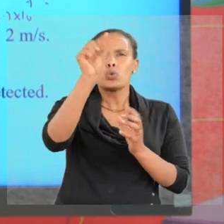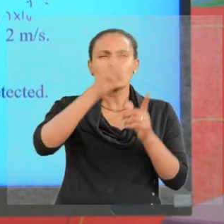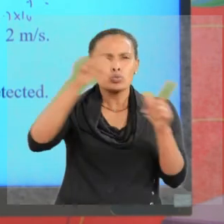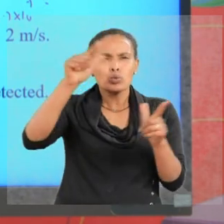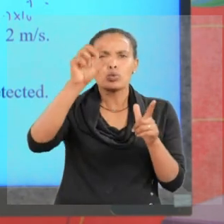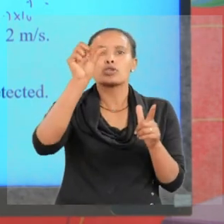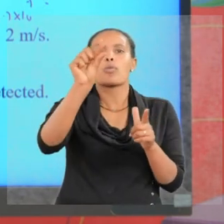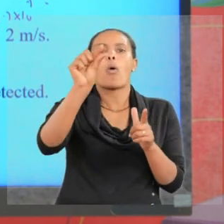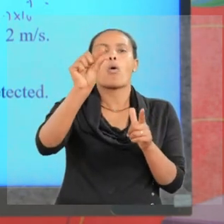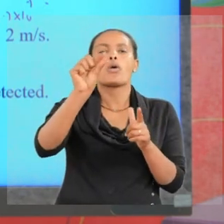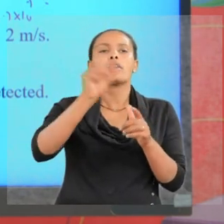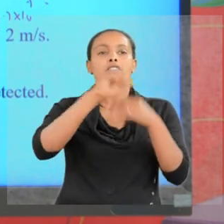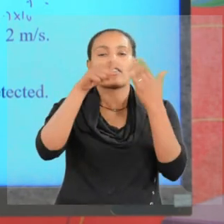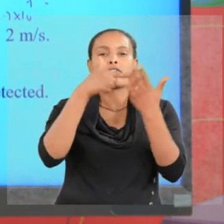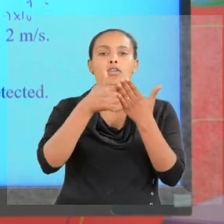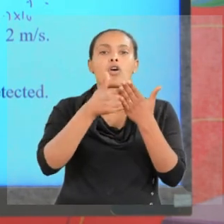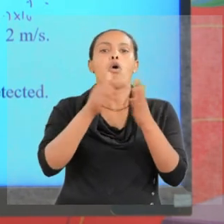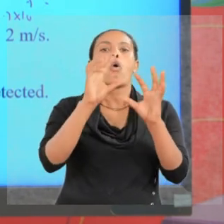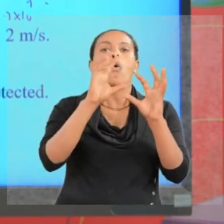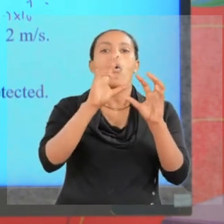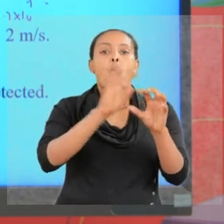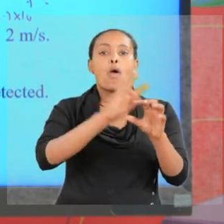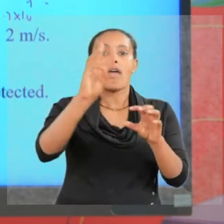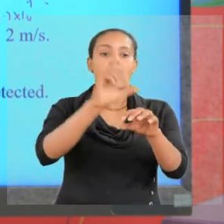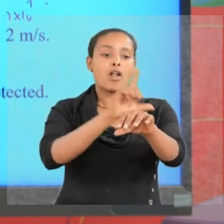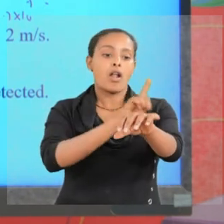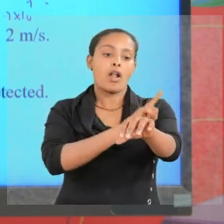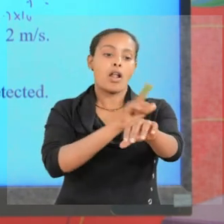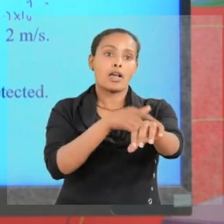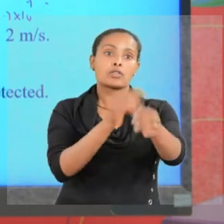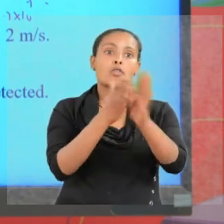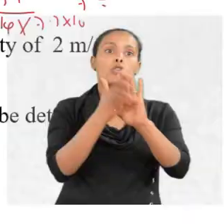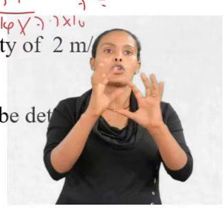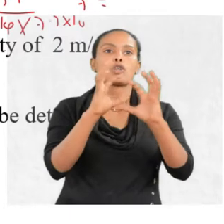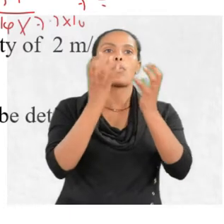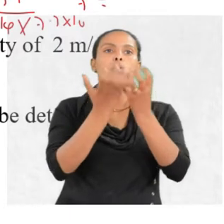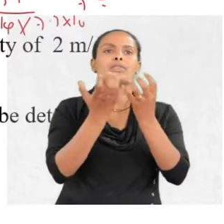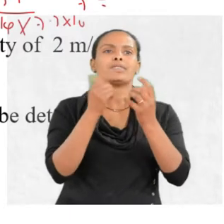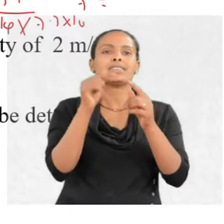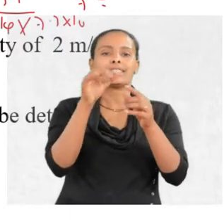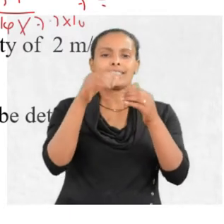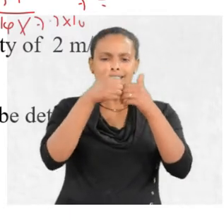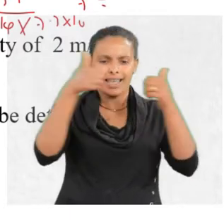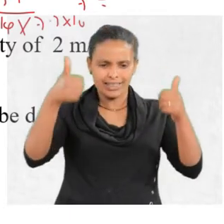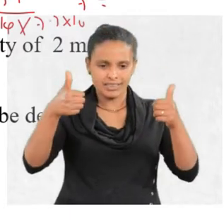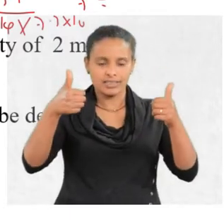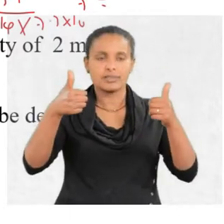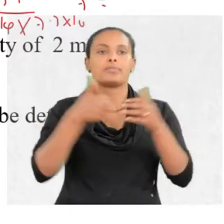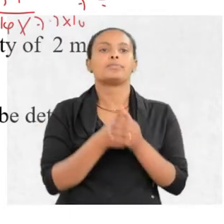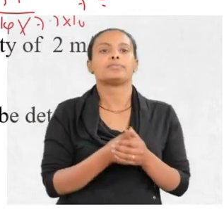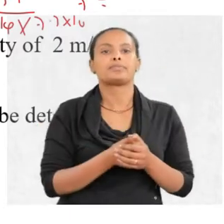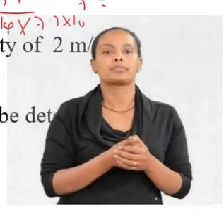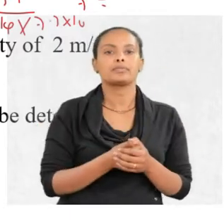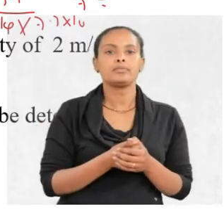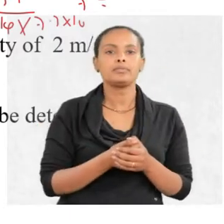you see, therefore the wavelength of the ball is too small to be detected, detected.